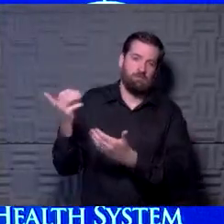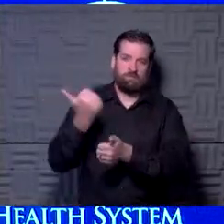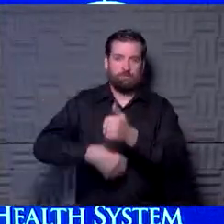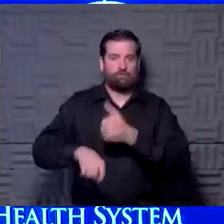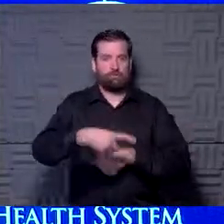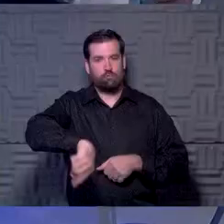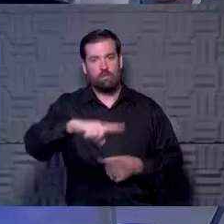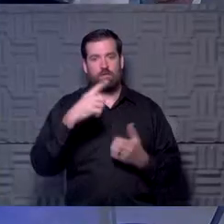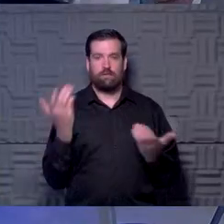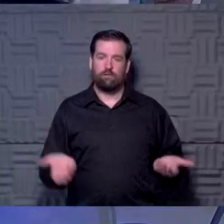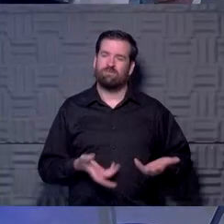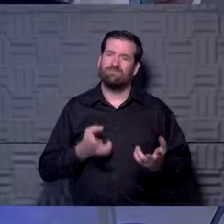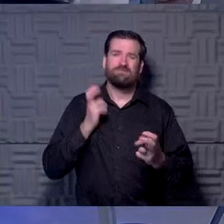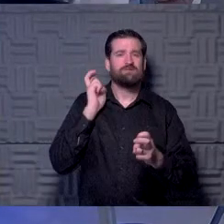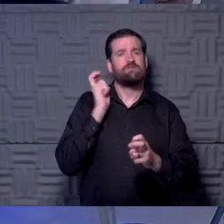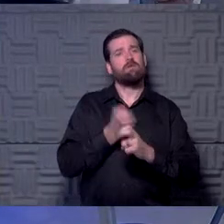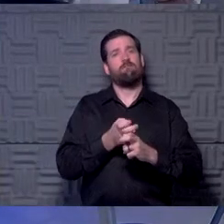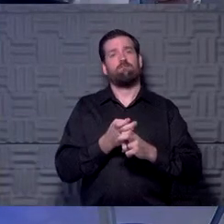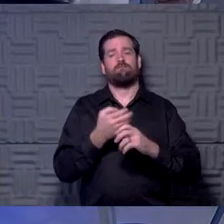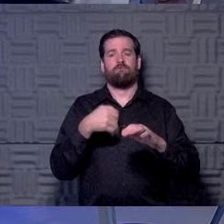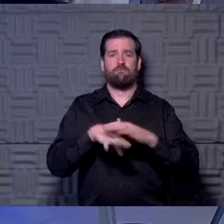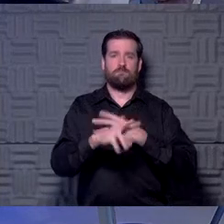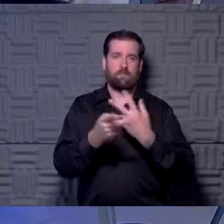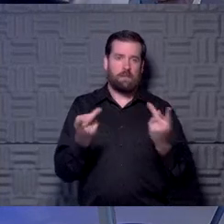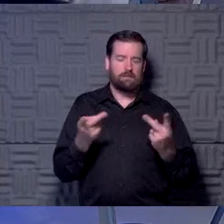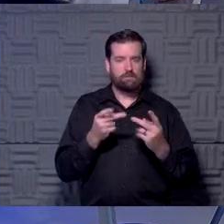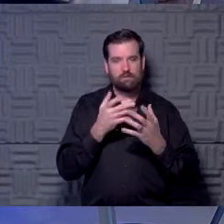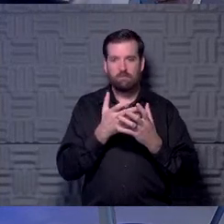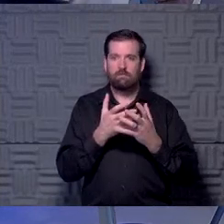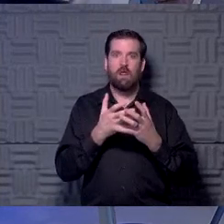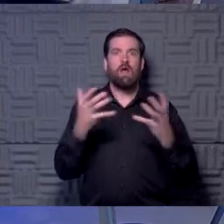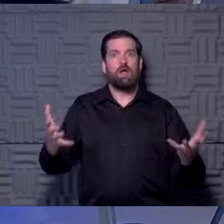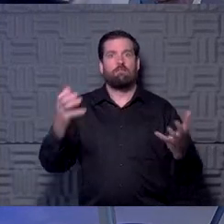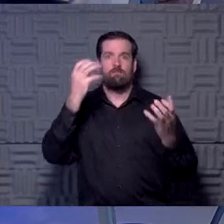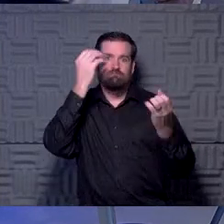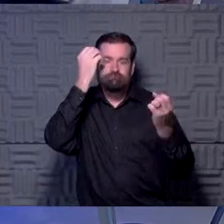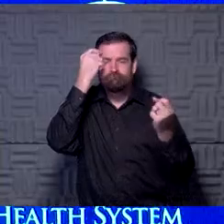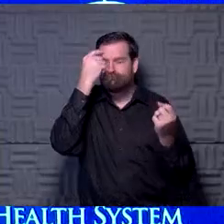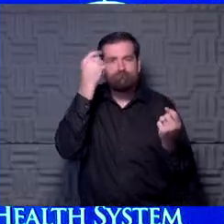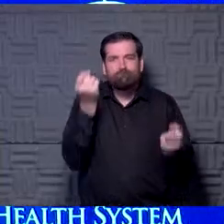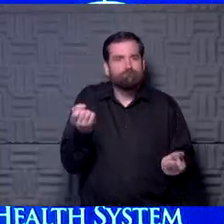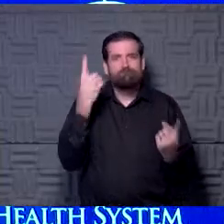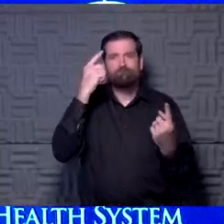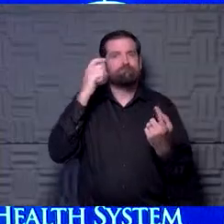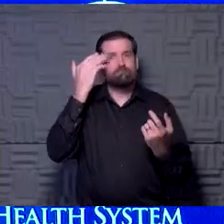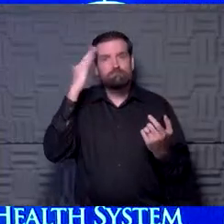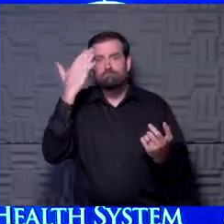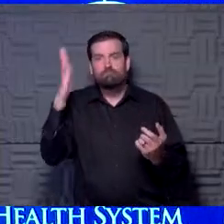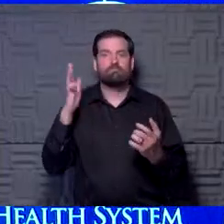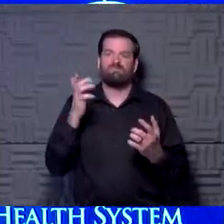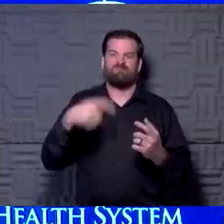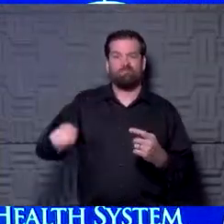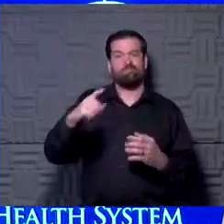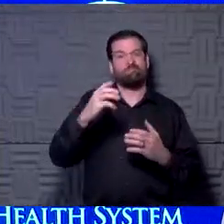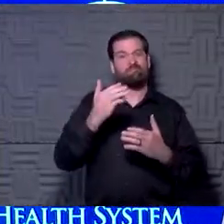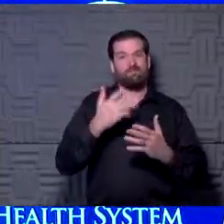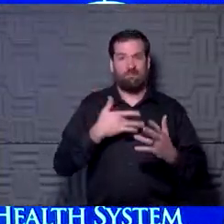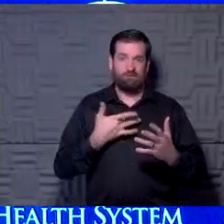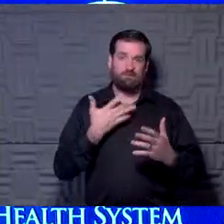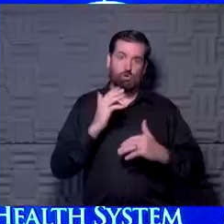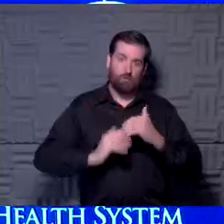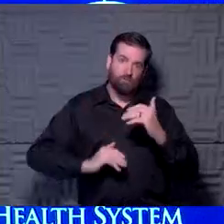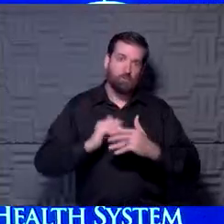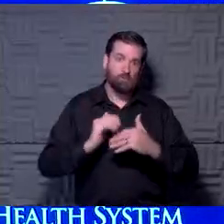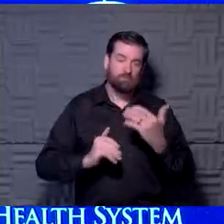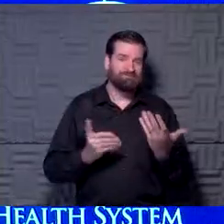here. It's always hard to go in a place where there's a lot of unknown and to try and talk about it and to try and make people feel comfortable who are listening